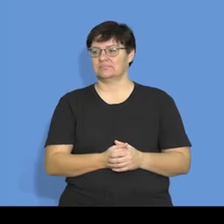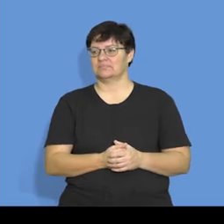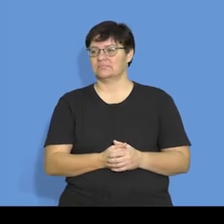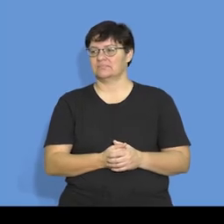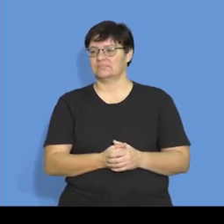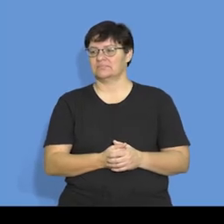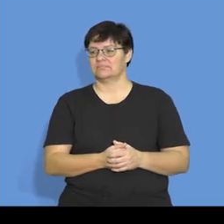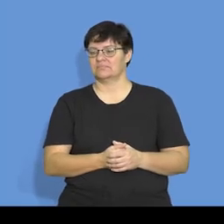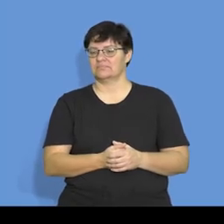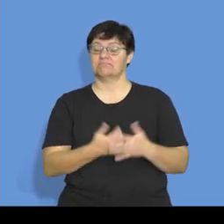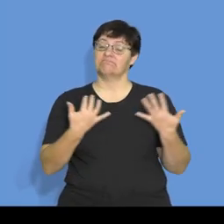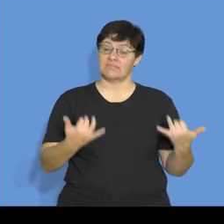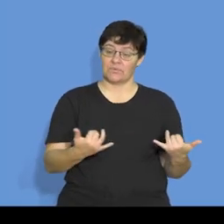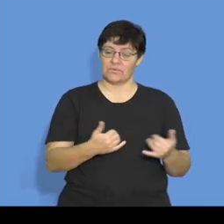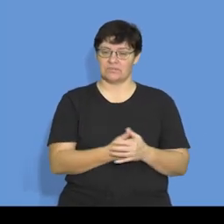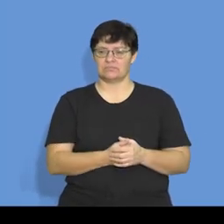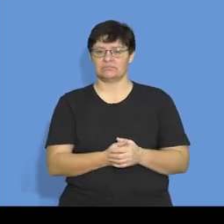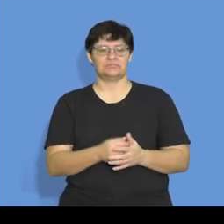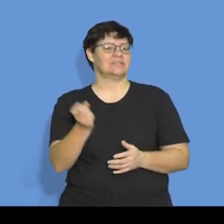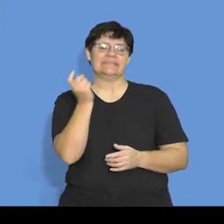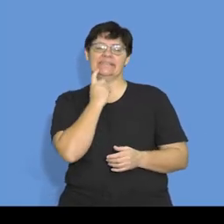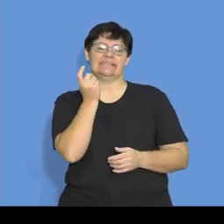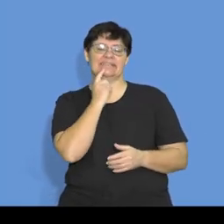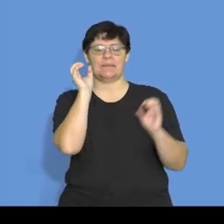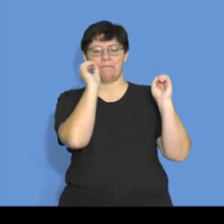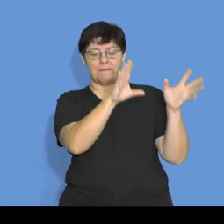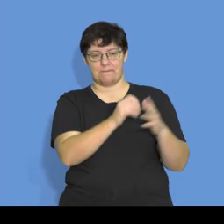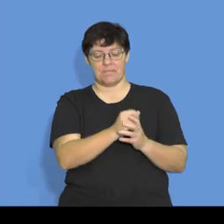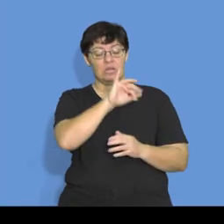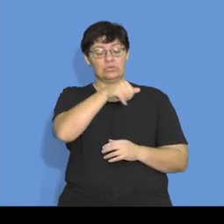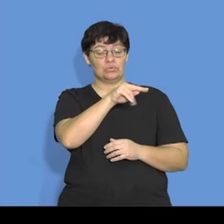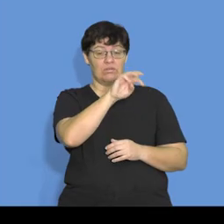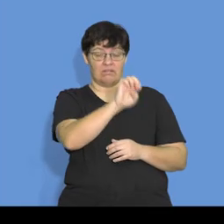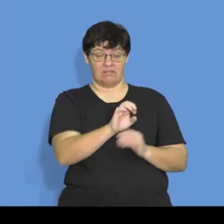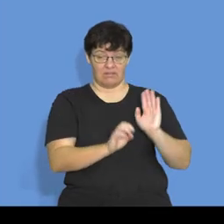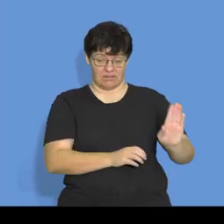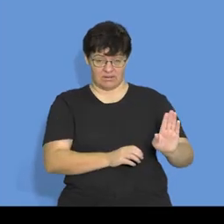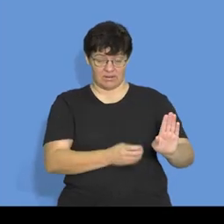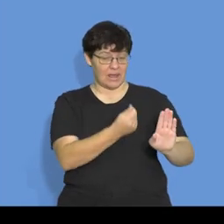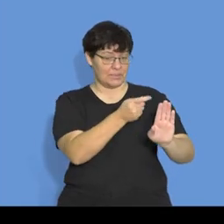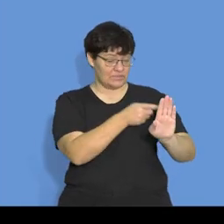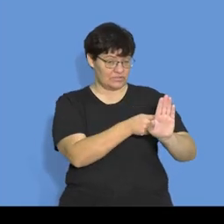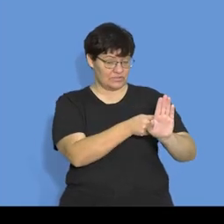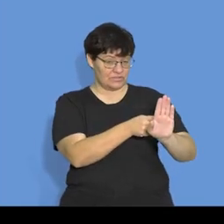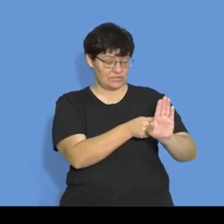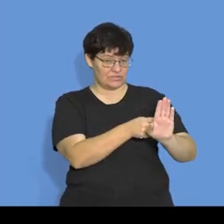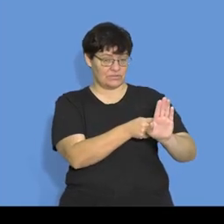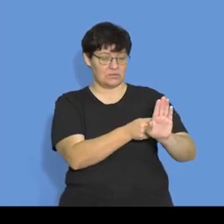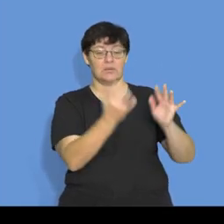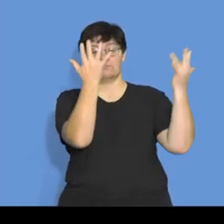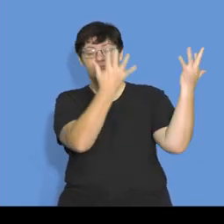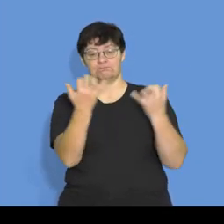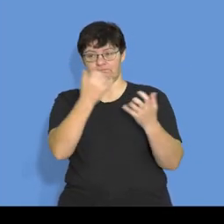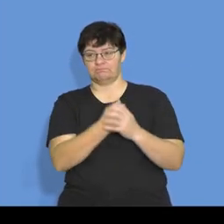So, now, it's very simple. You're going to take your June figures, right? And you're going to calculate the